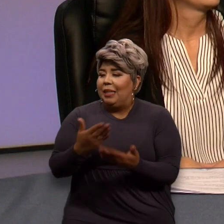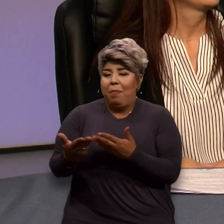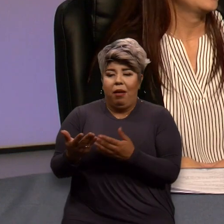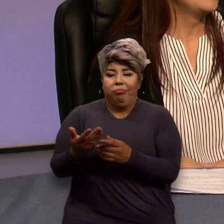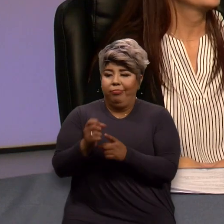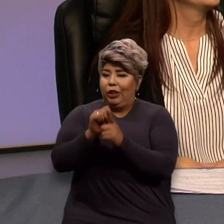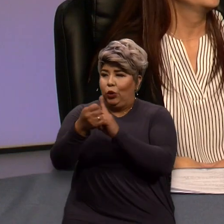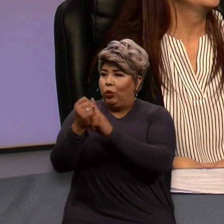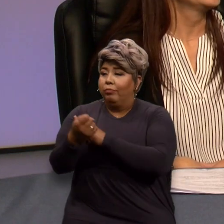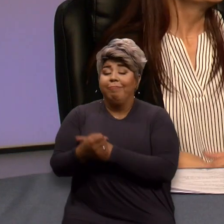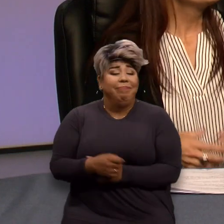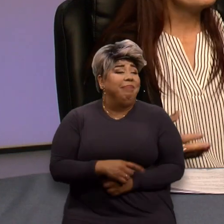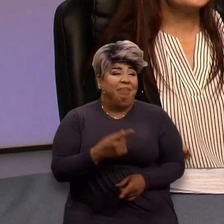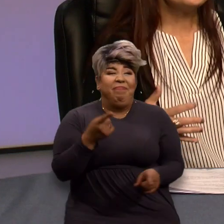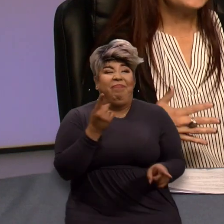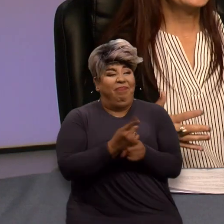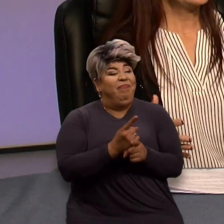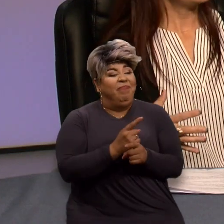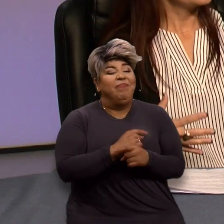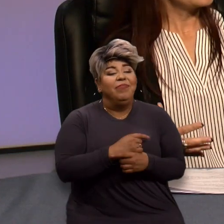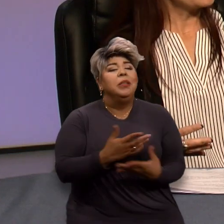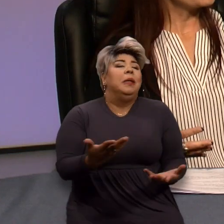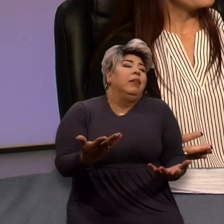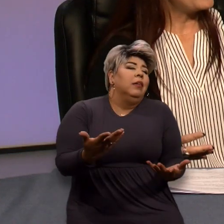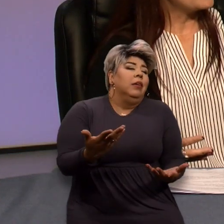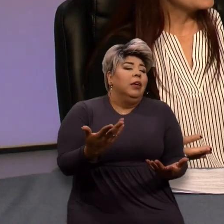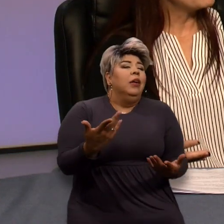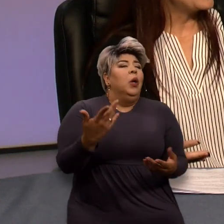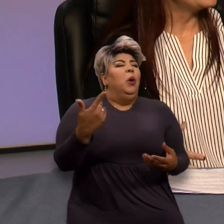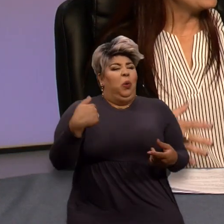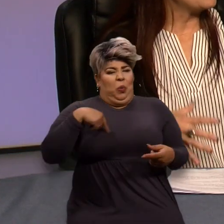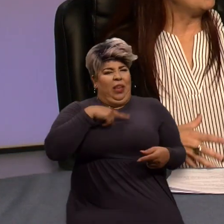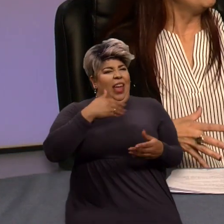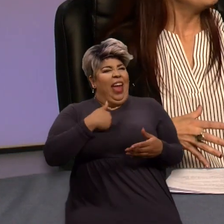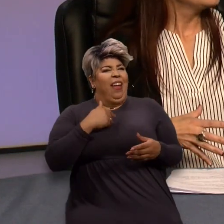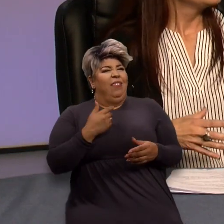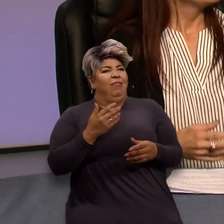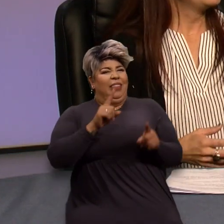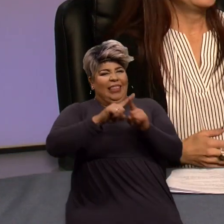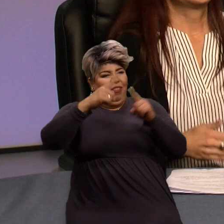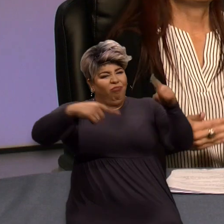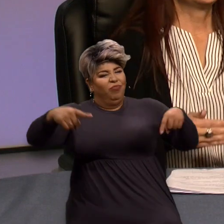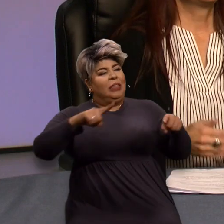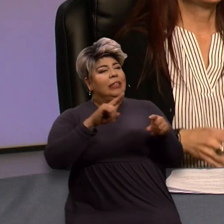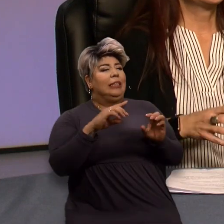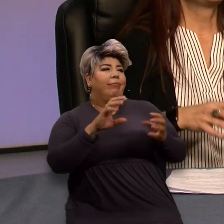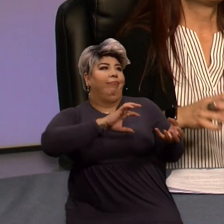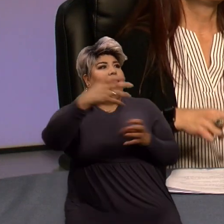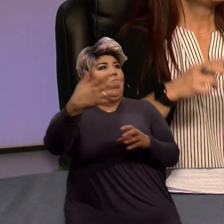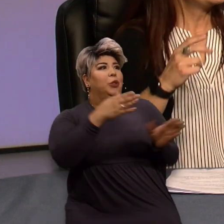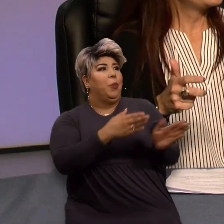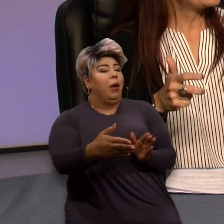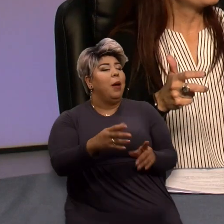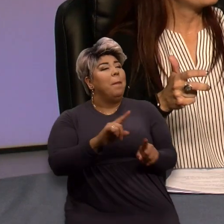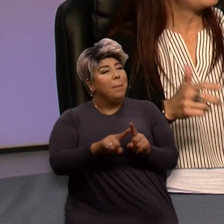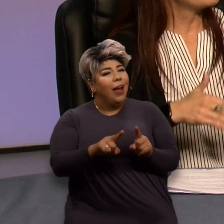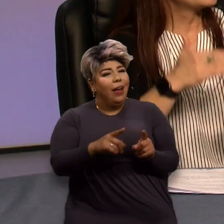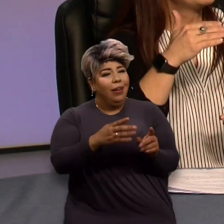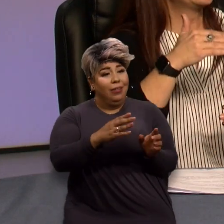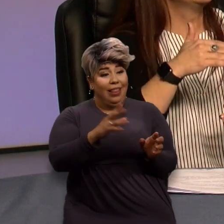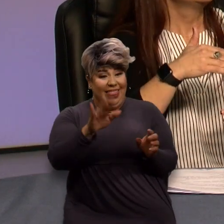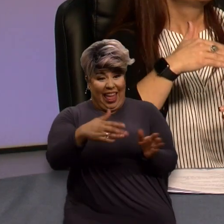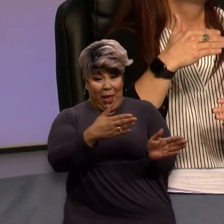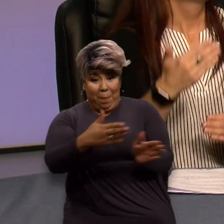of situation. Absolutely. We all kind of have our disaster preparedness plan in our home, but it's amazing to say you can put that disaster